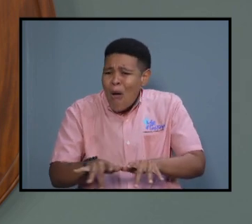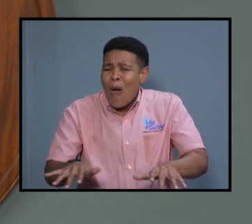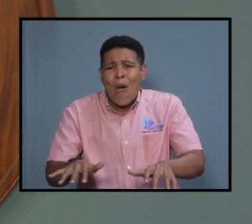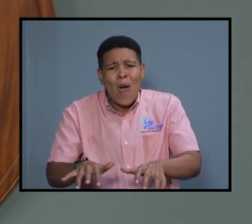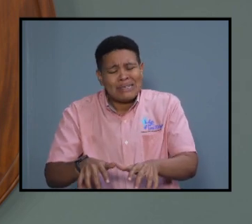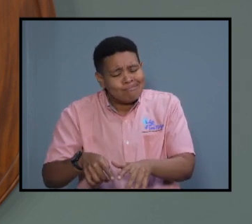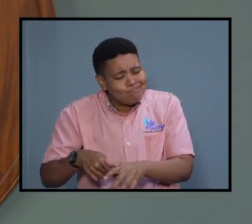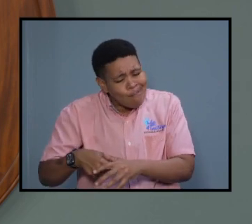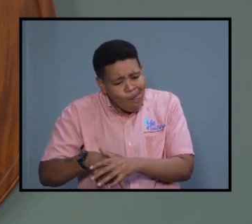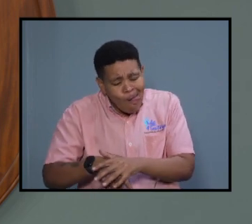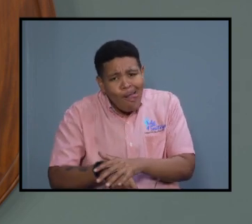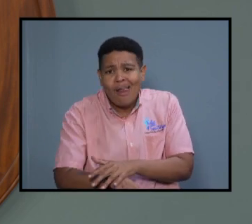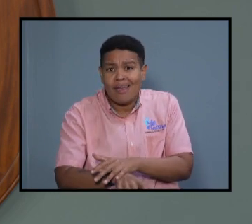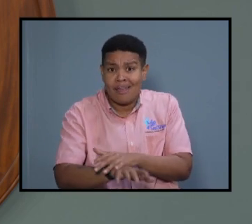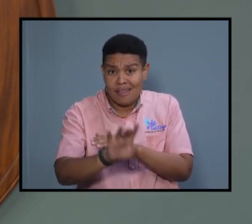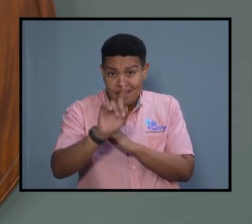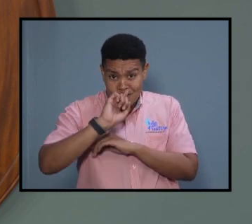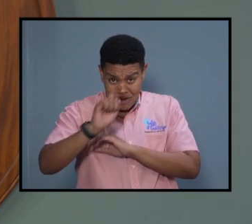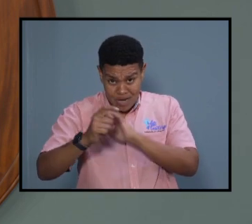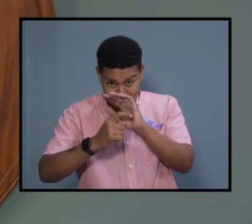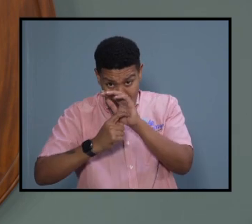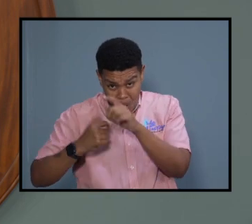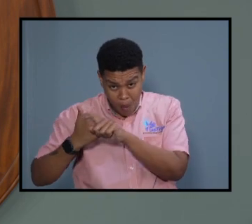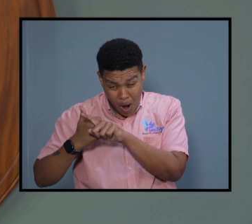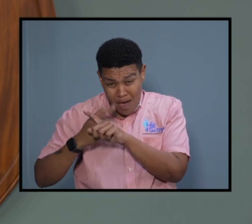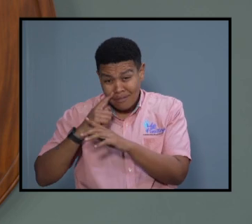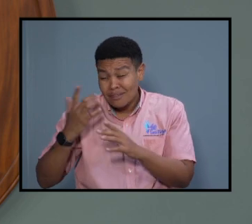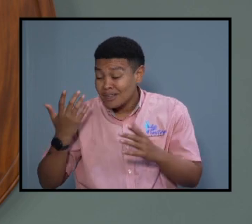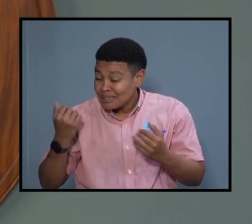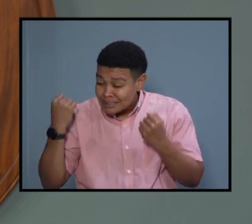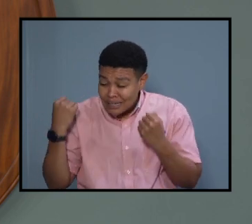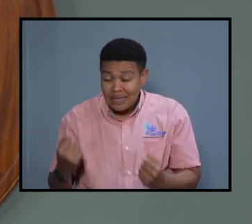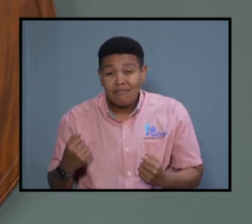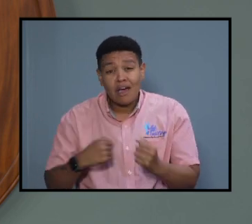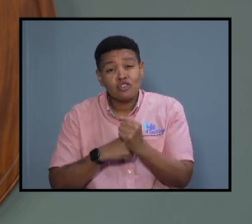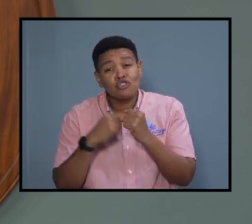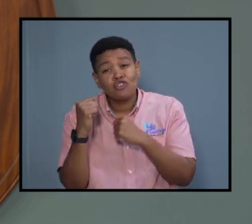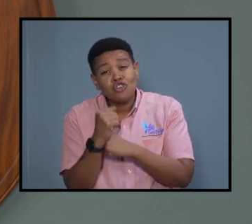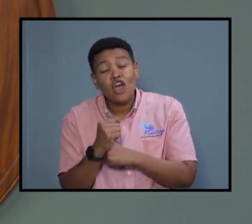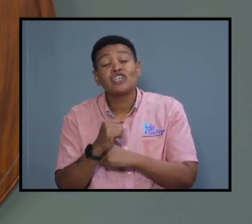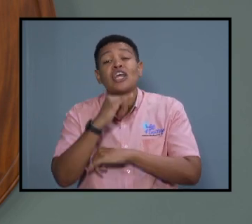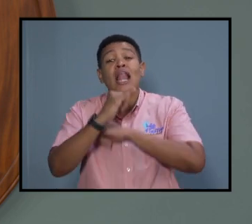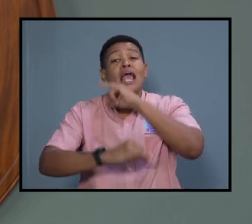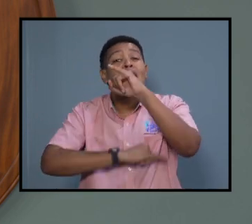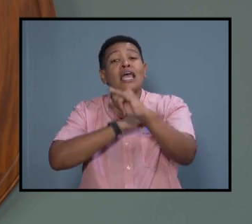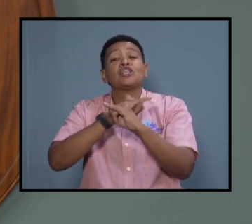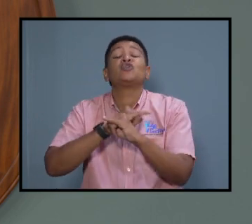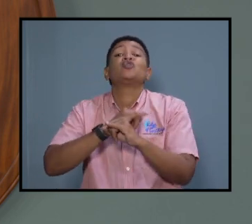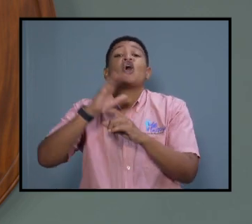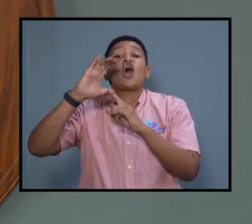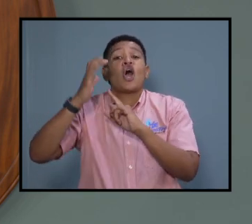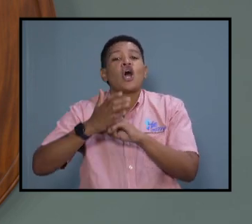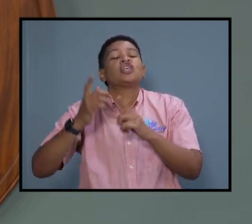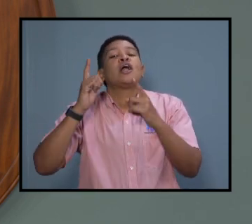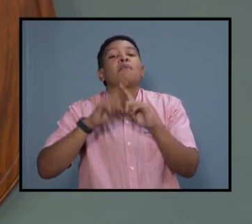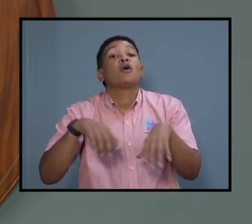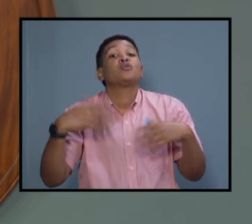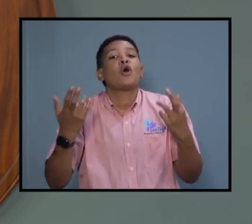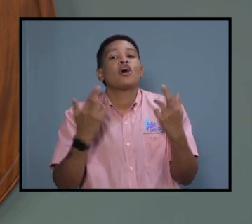structural, institutional, cultural, and resource reform.